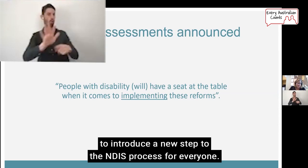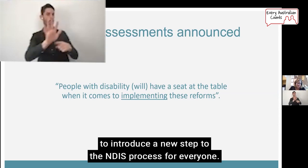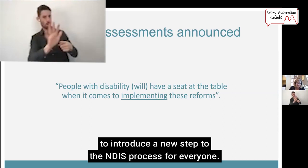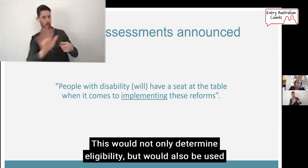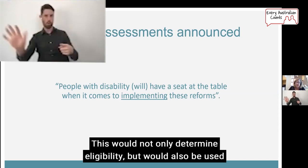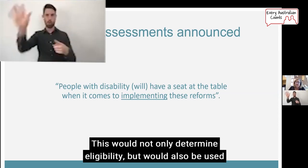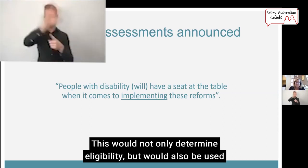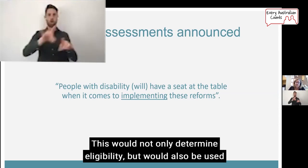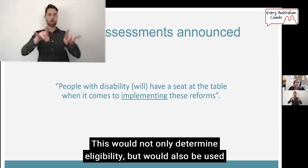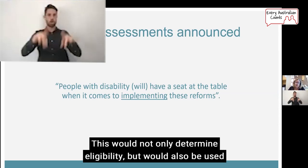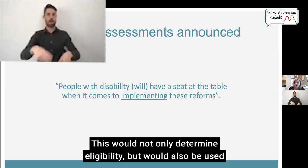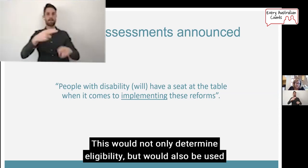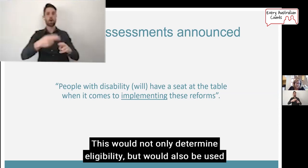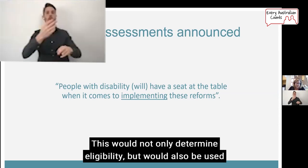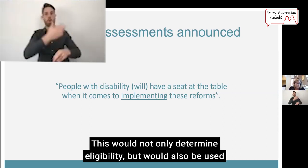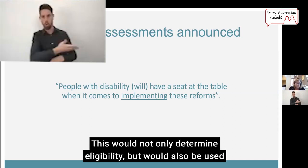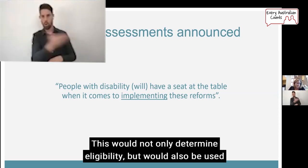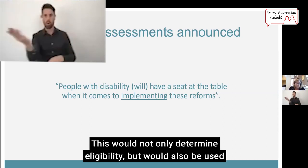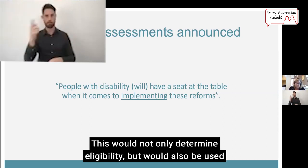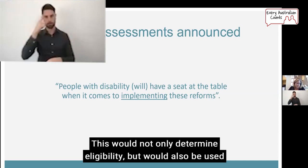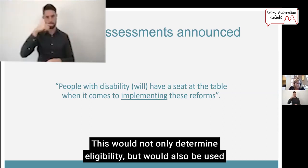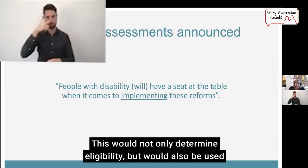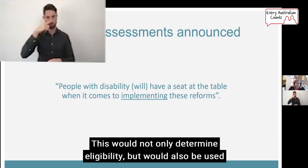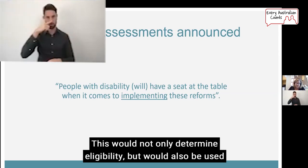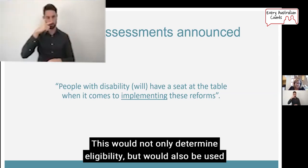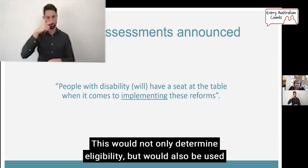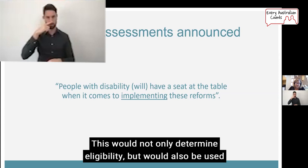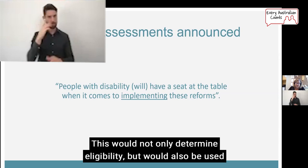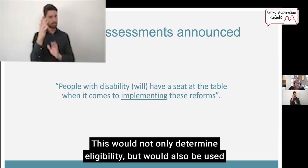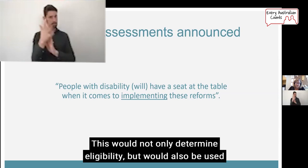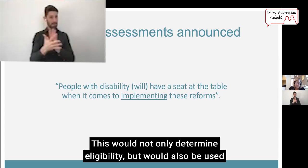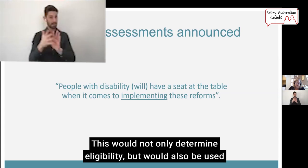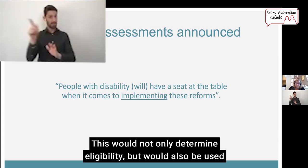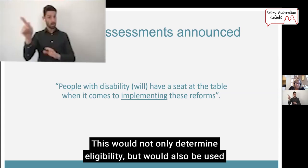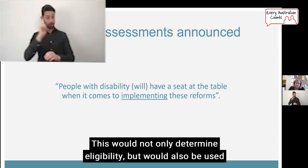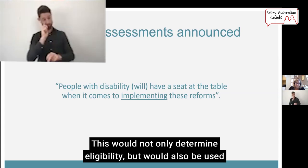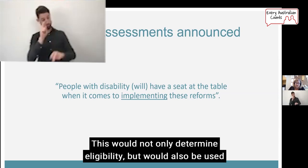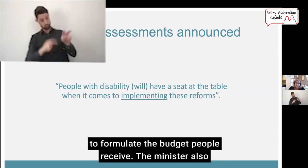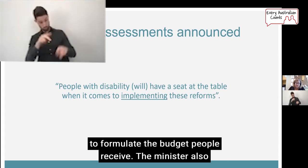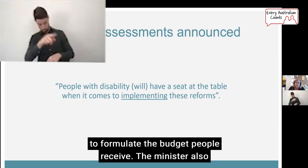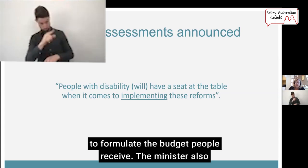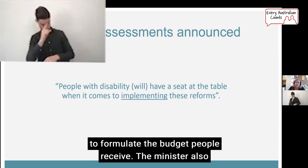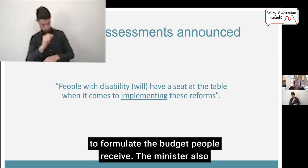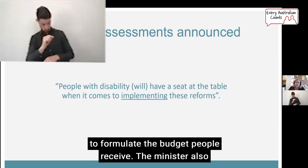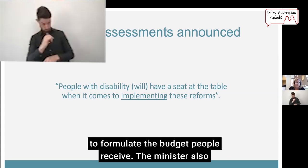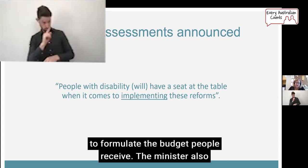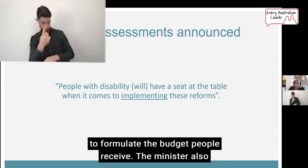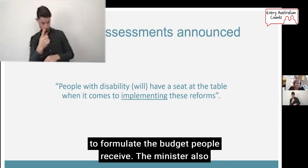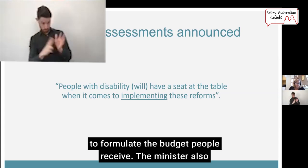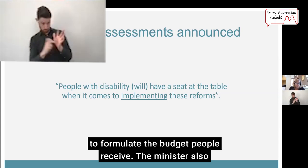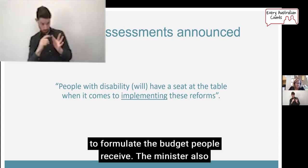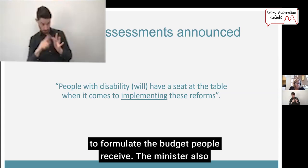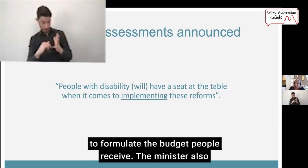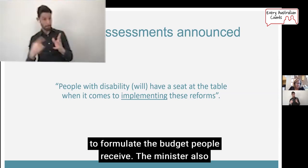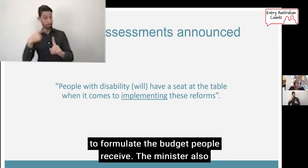for everyone. This would not only determine eligibility, but it would also be used to formulate the budget people